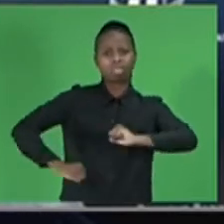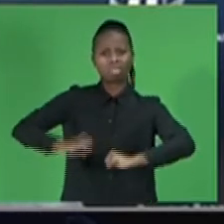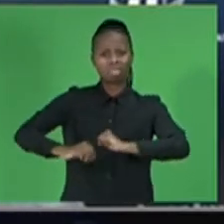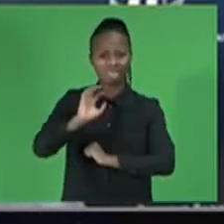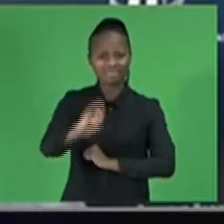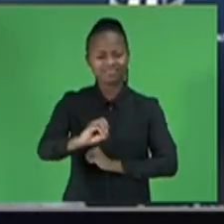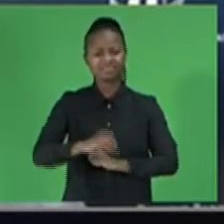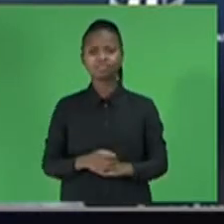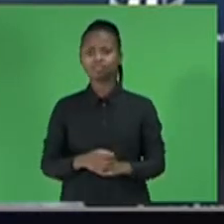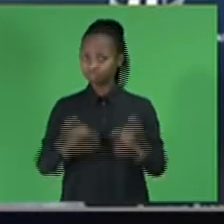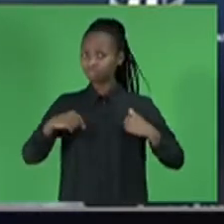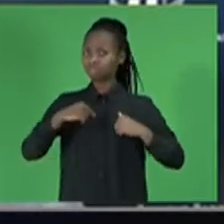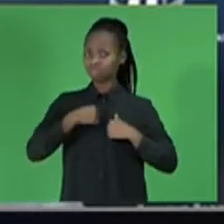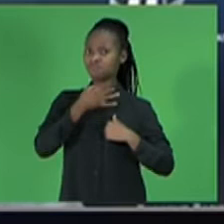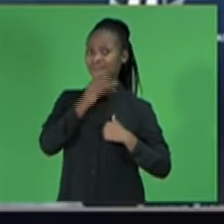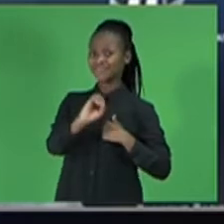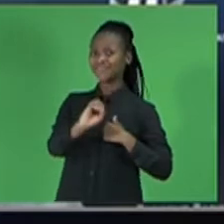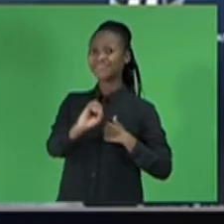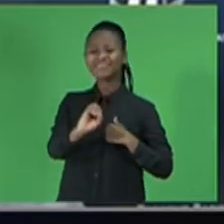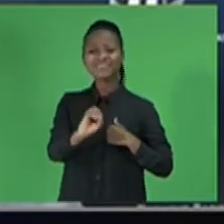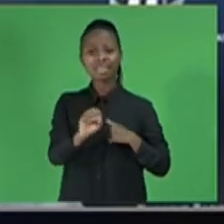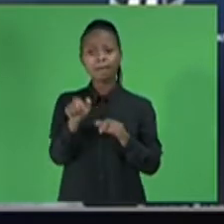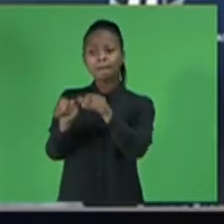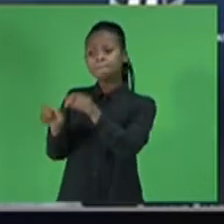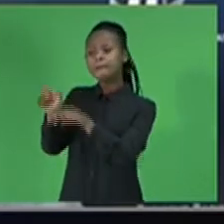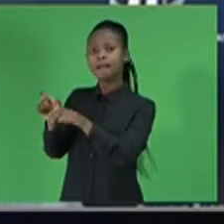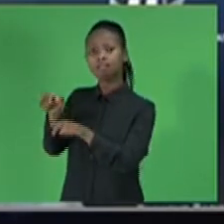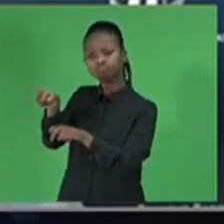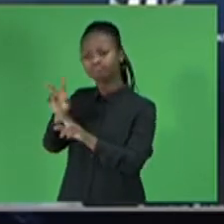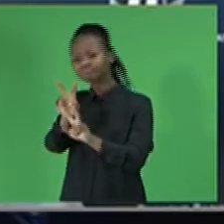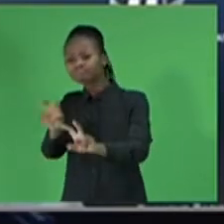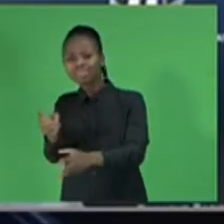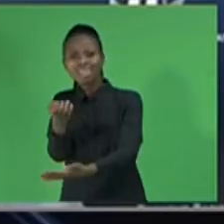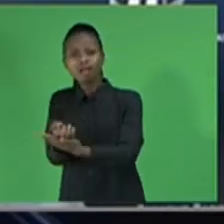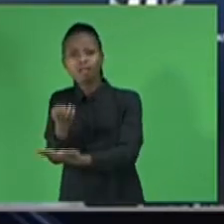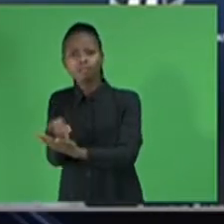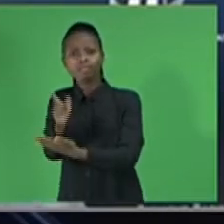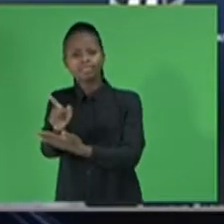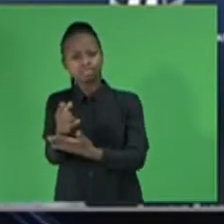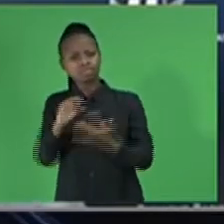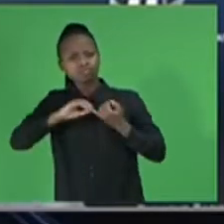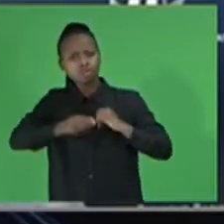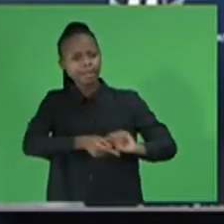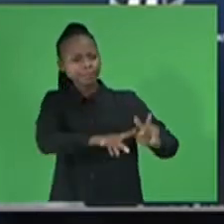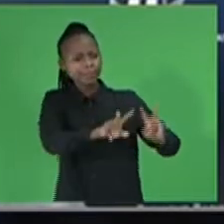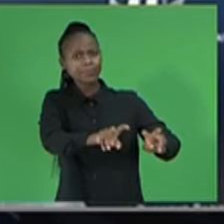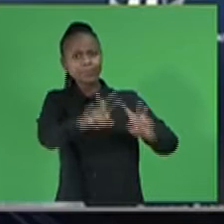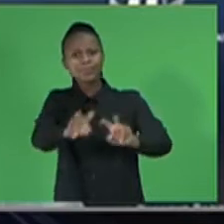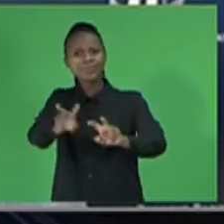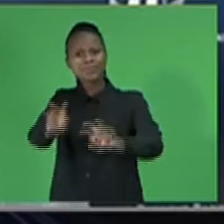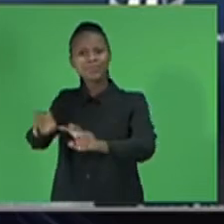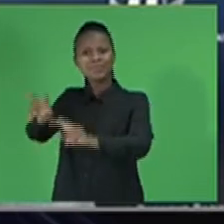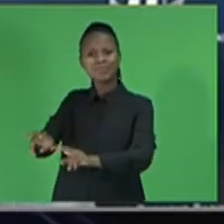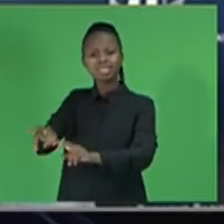persists where economists fail to take advantage of improved global prospects or to reduce